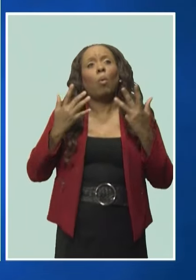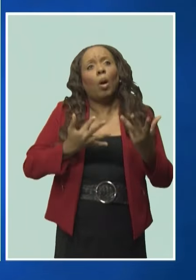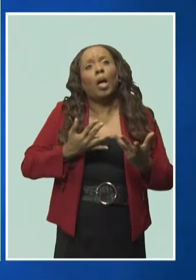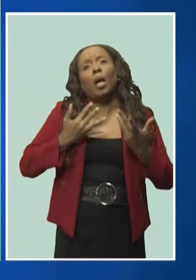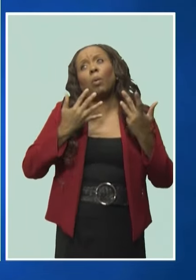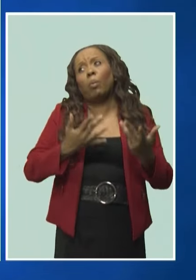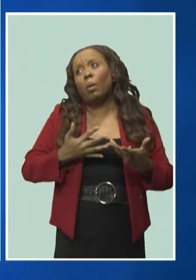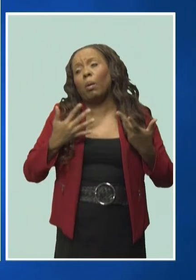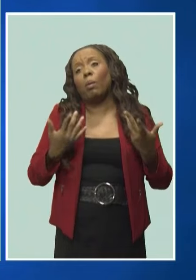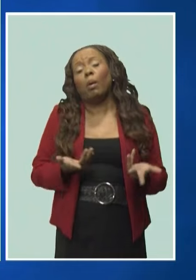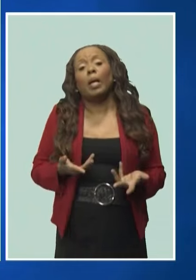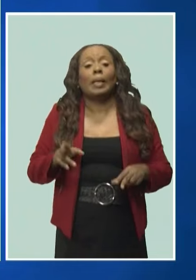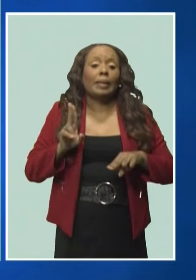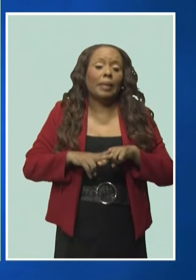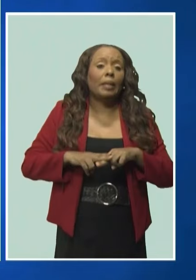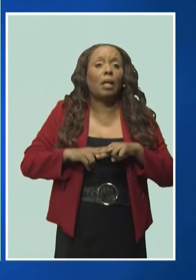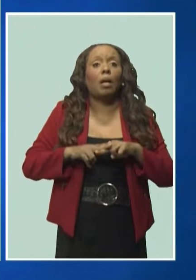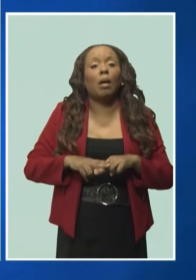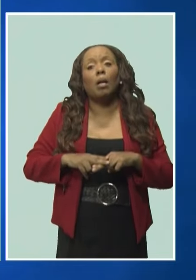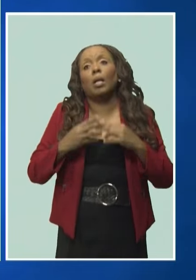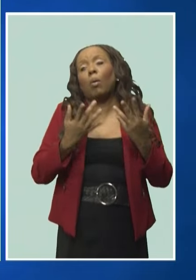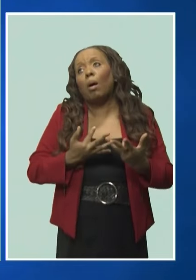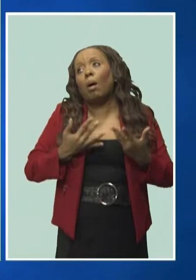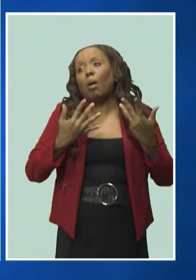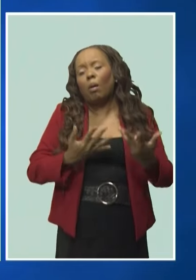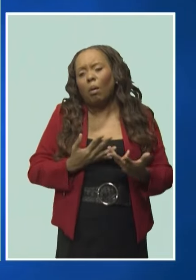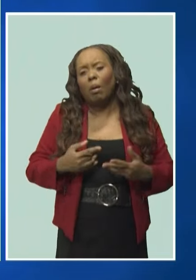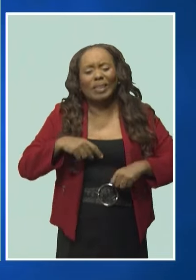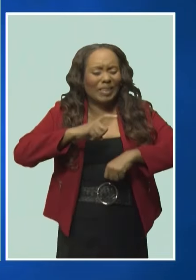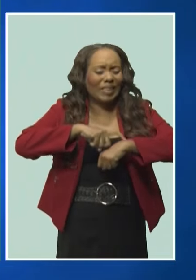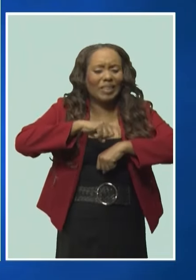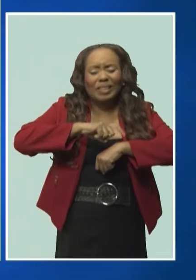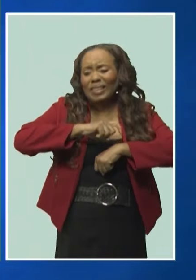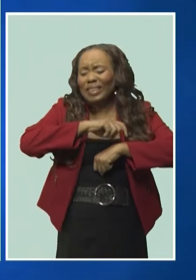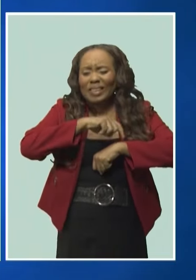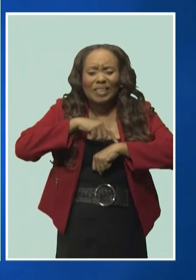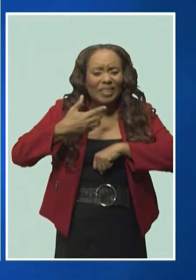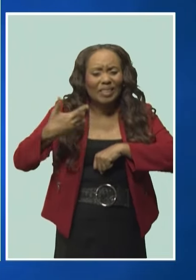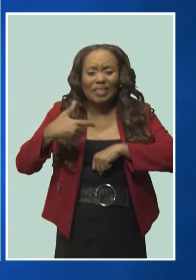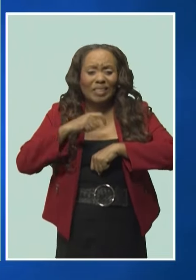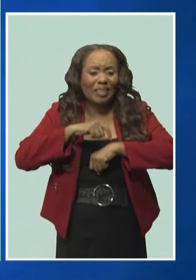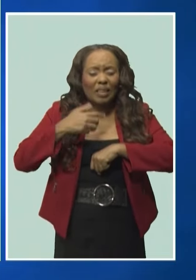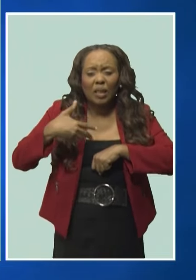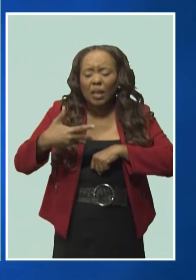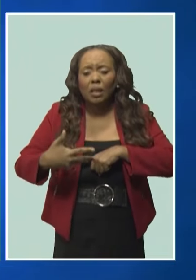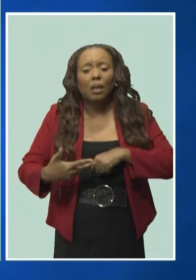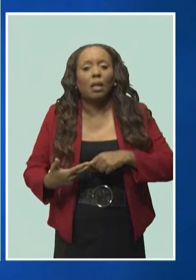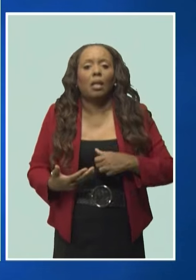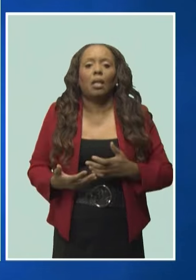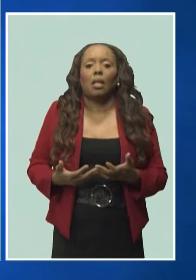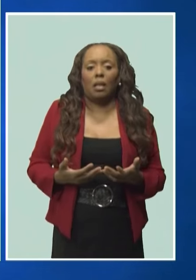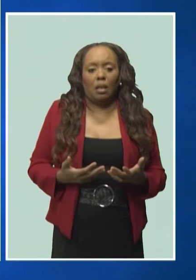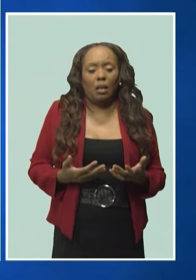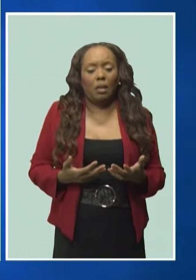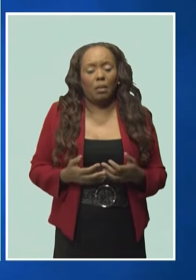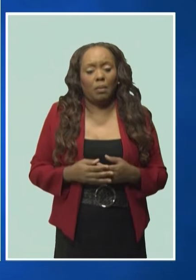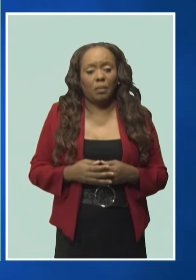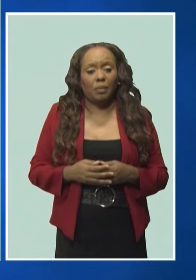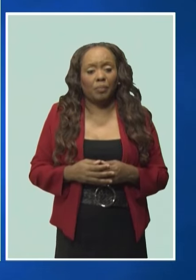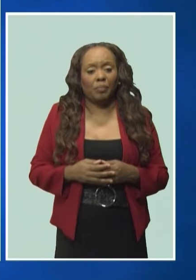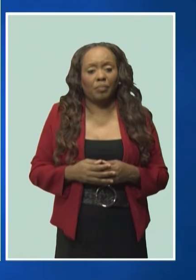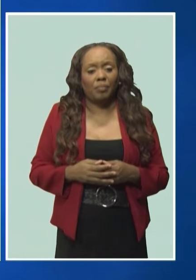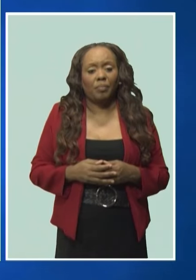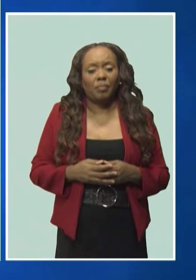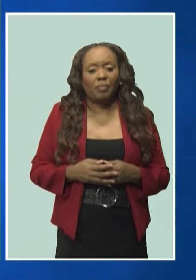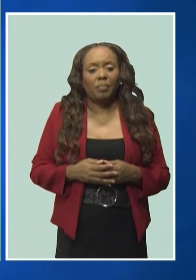time-consuming process. And while that time is proceeding, the